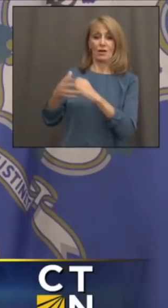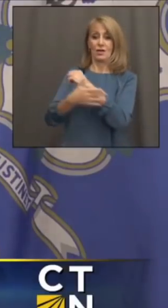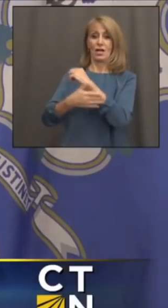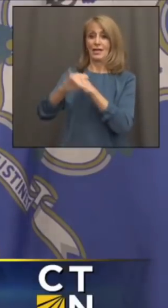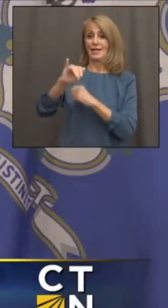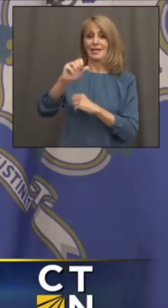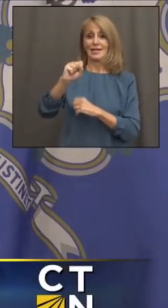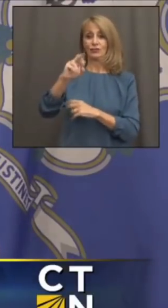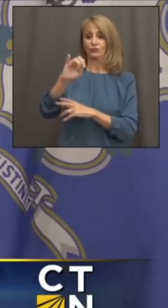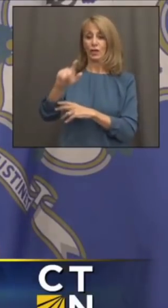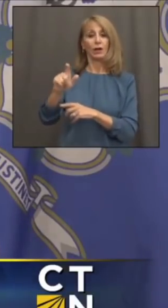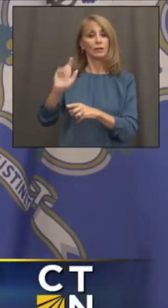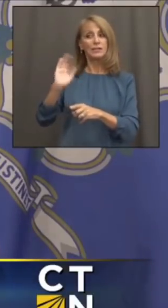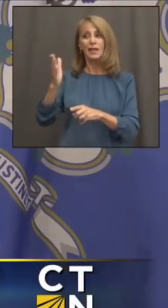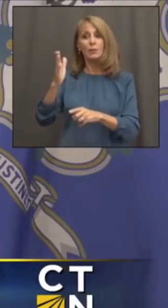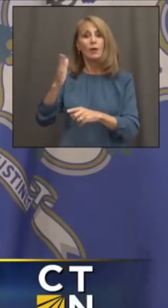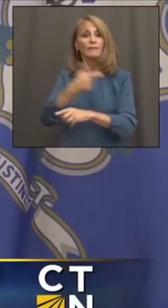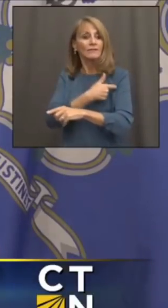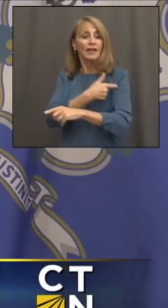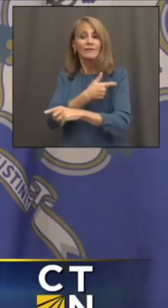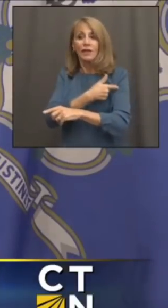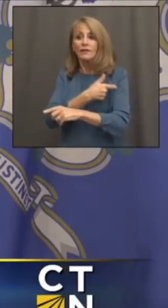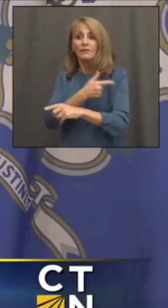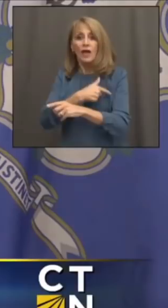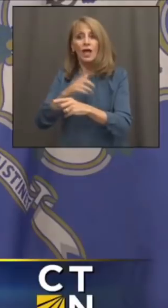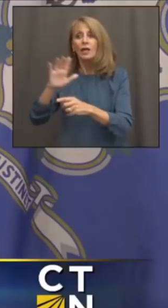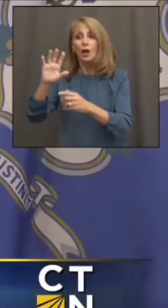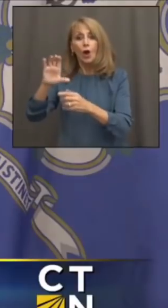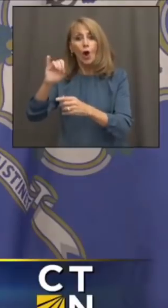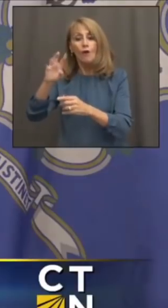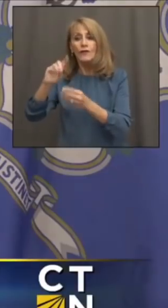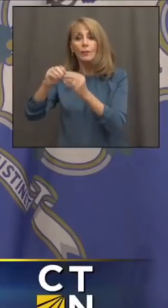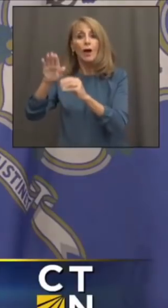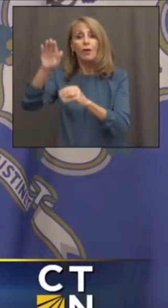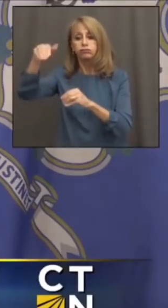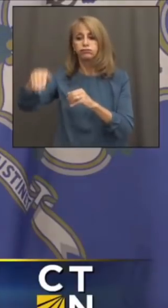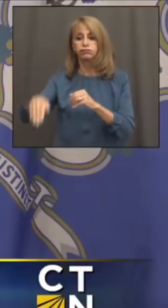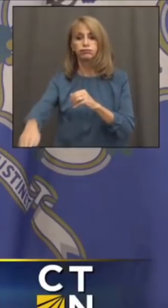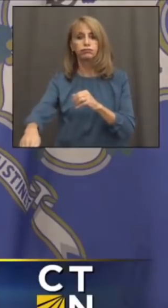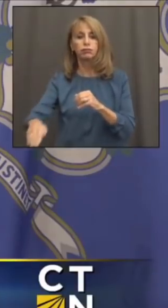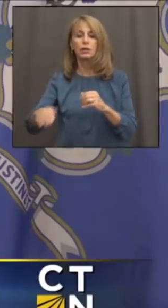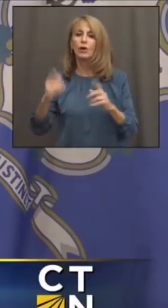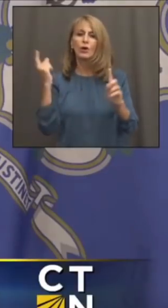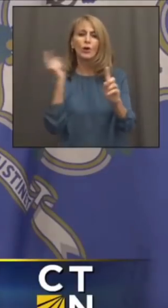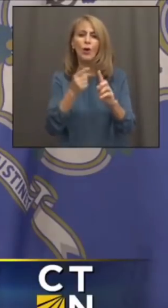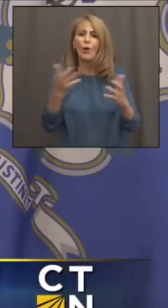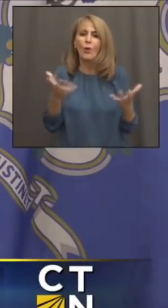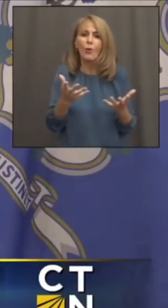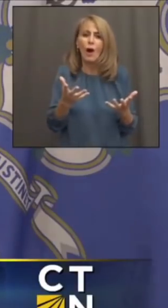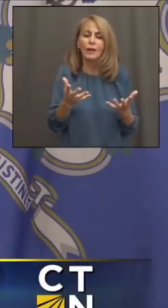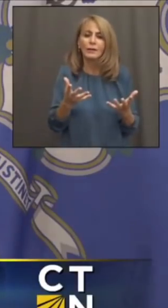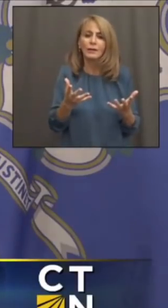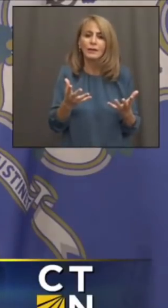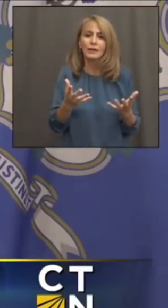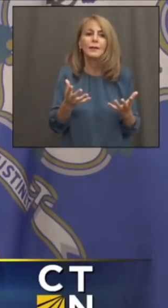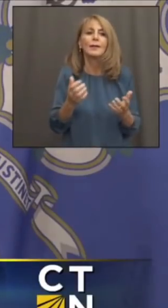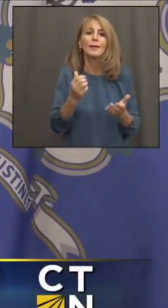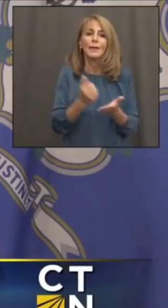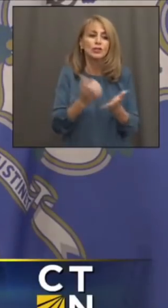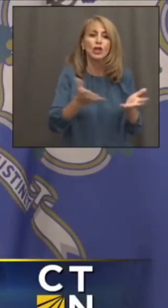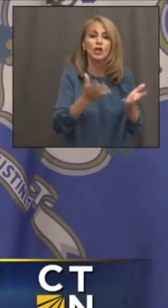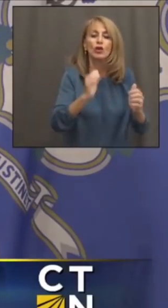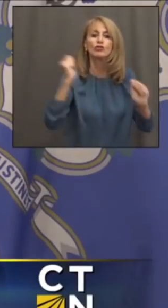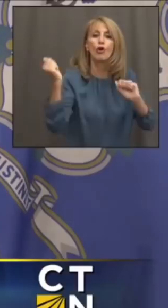that point right now. But you want to take all risk off the table, or most of the risk, get the rest of the people